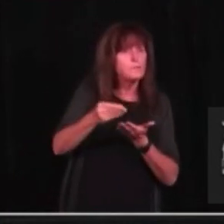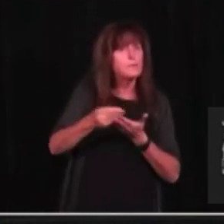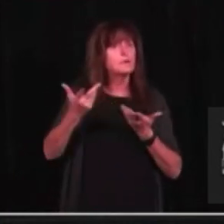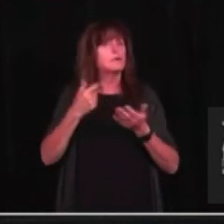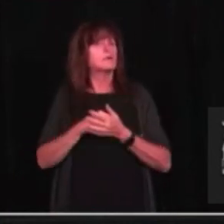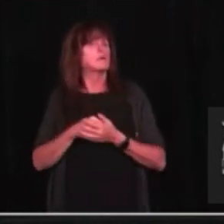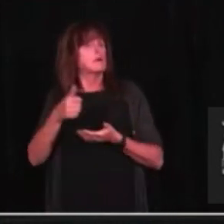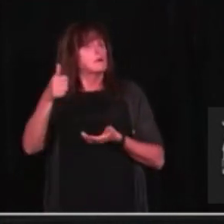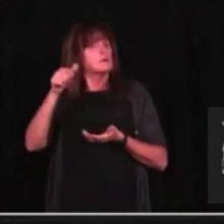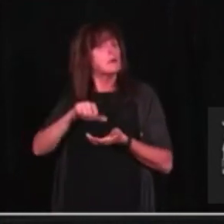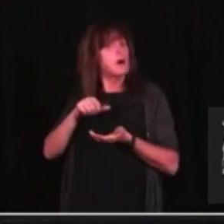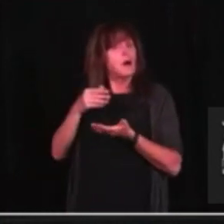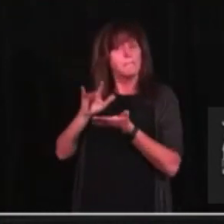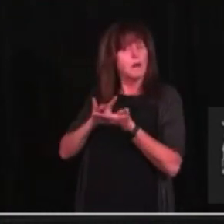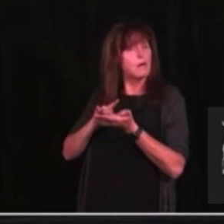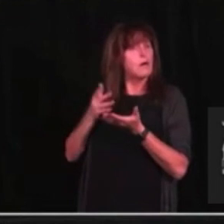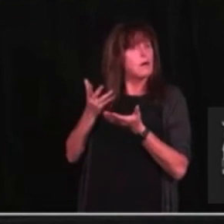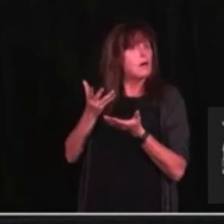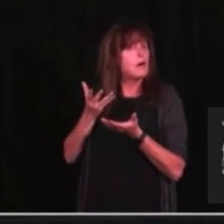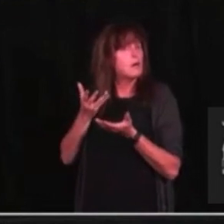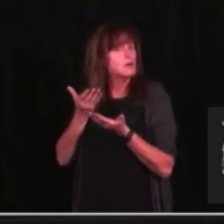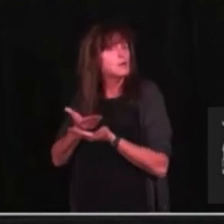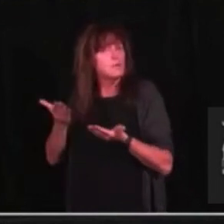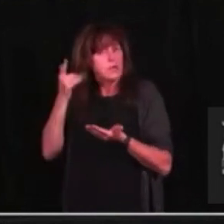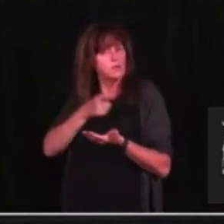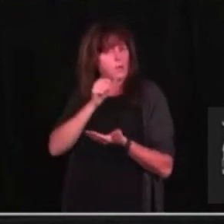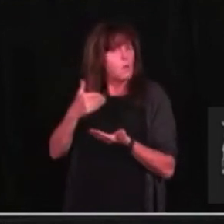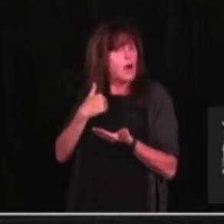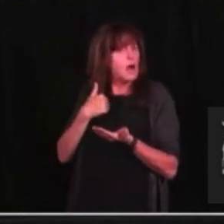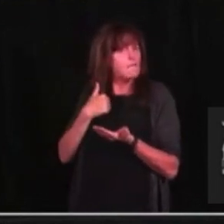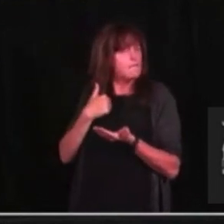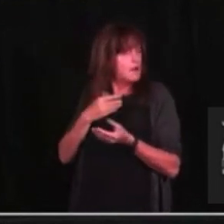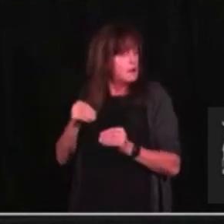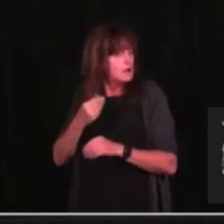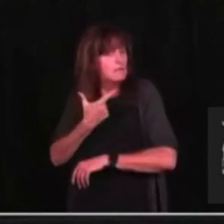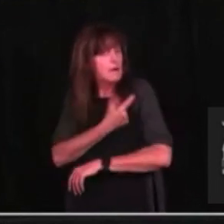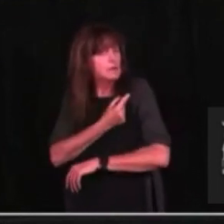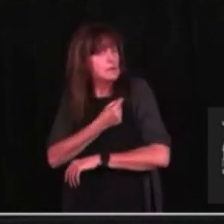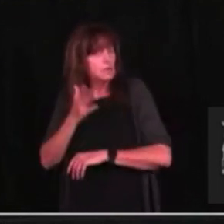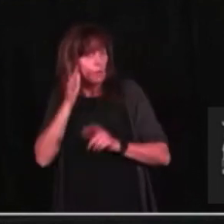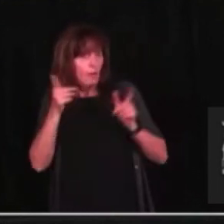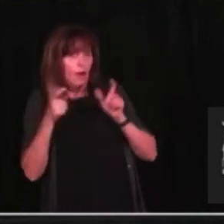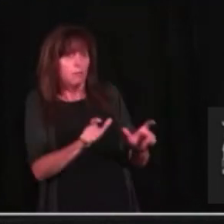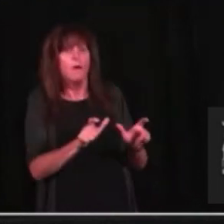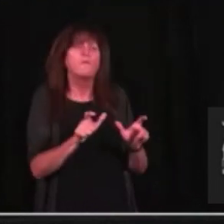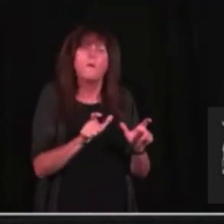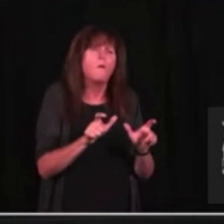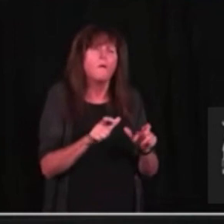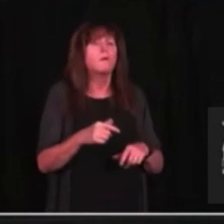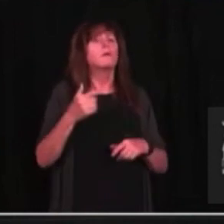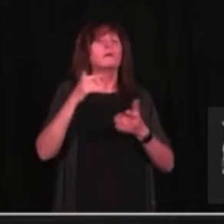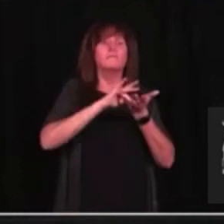We will also maintain access to these settings to those who have a medical exemption or children who are not yet